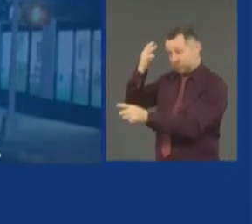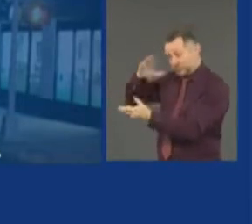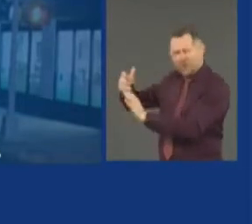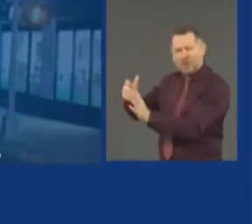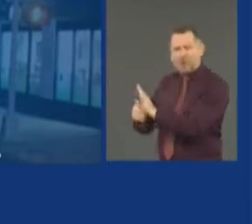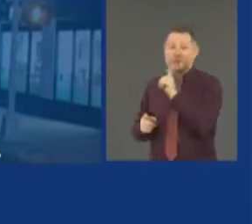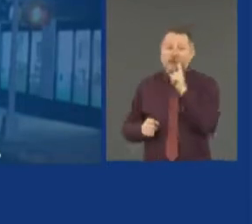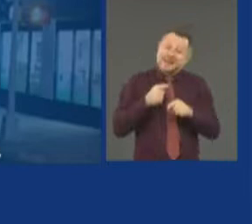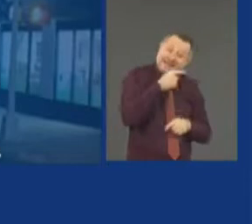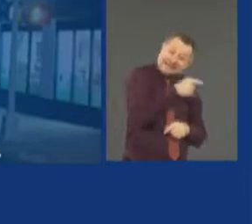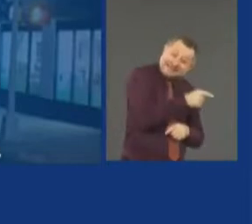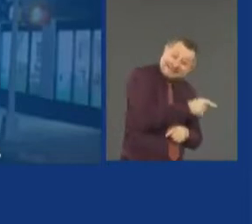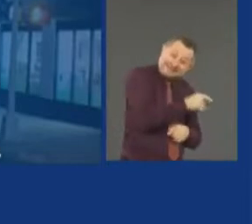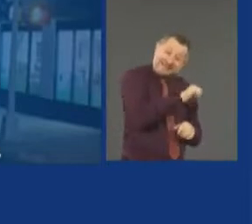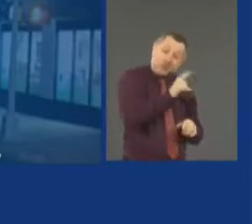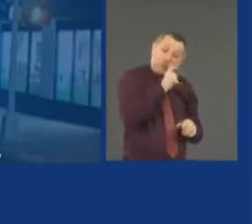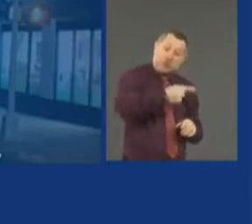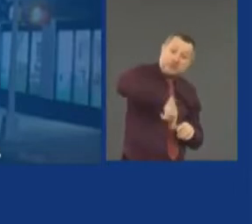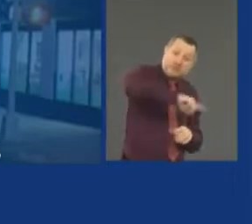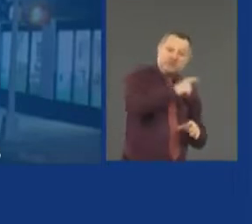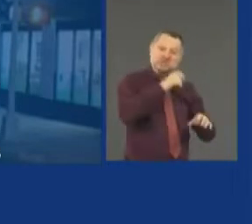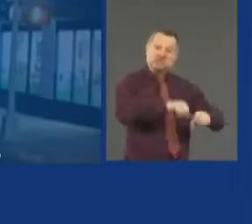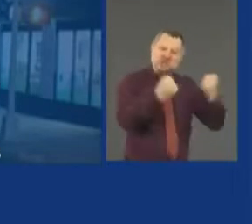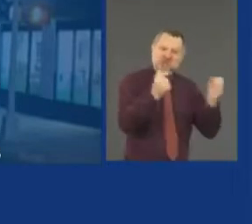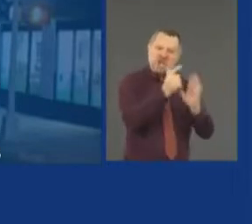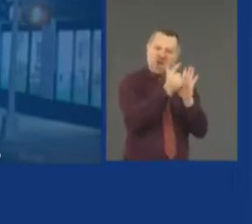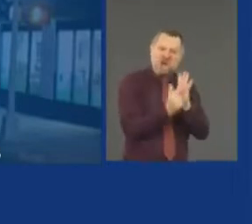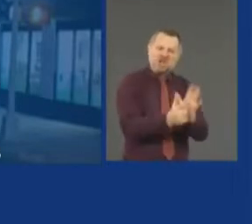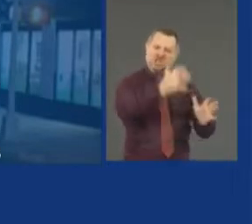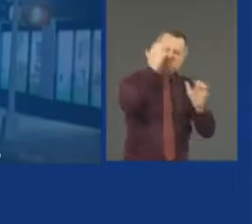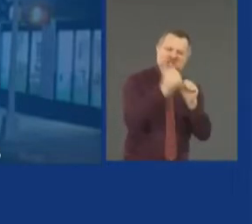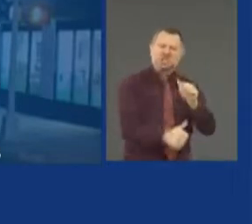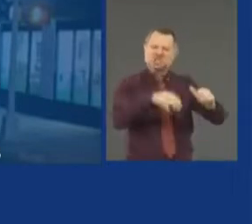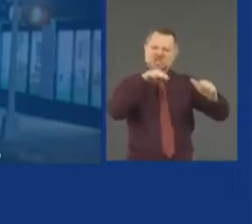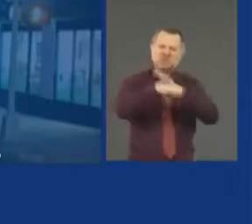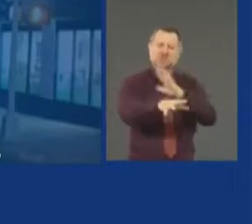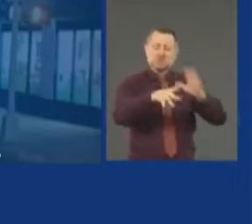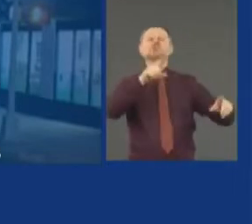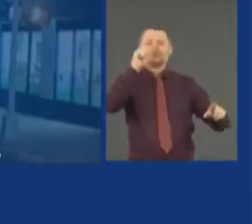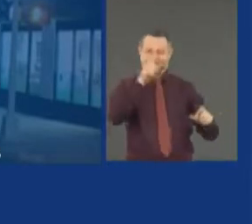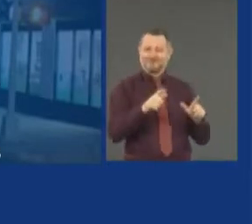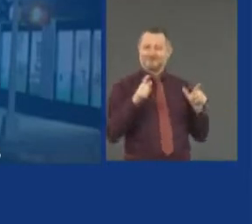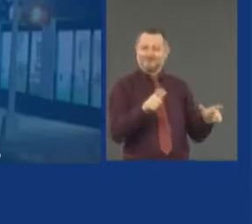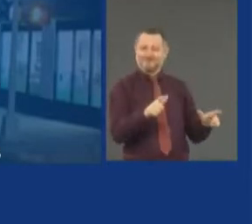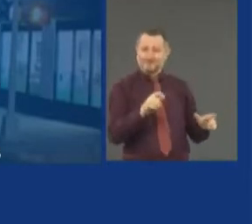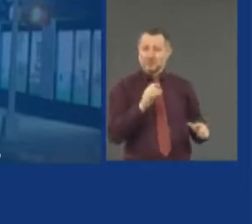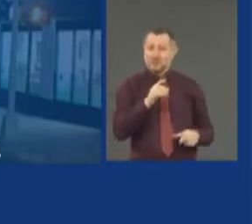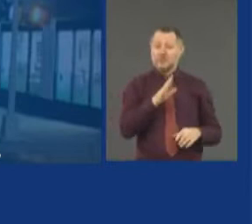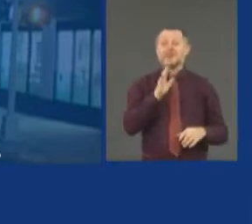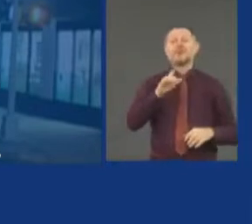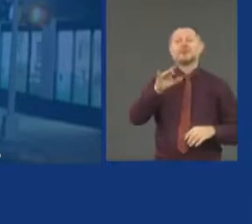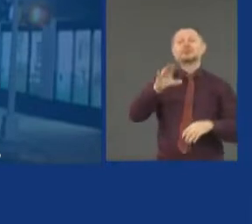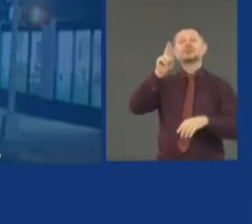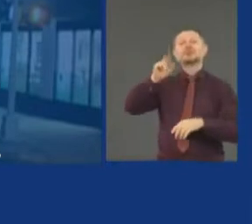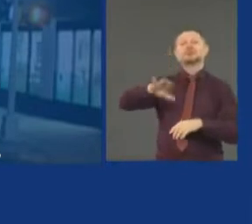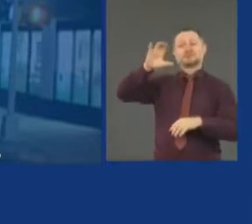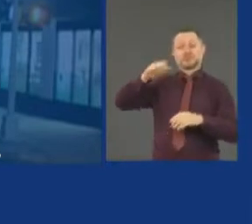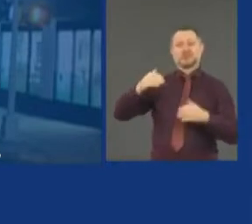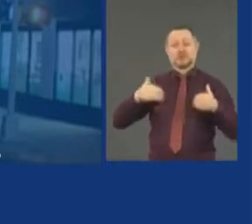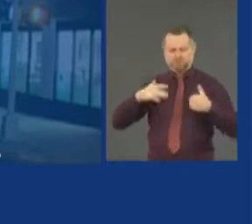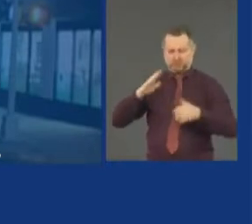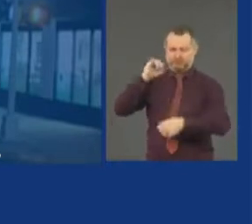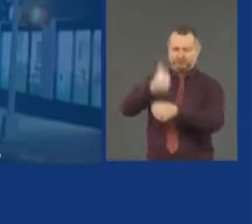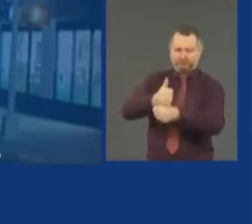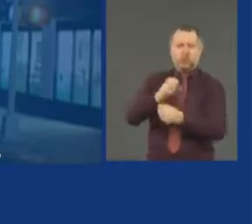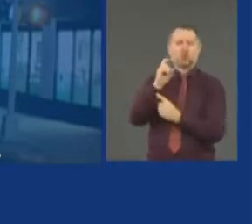the police deal with the looters. New York City had a curfew last night. Obviously, it